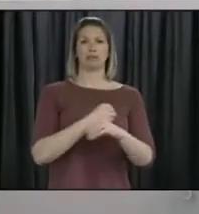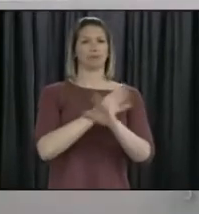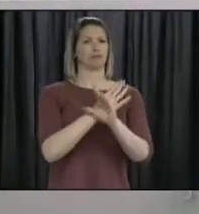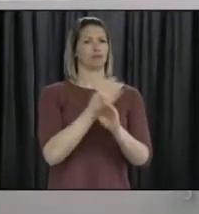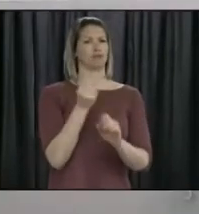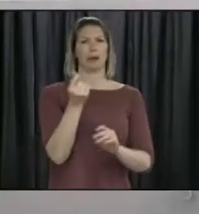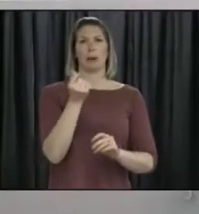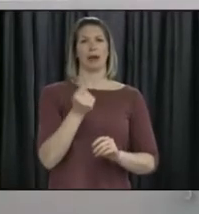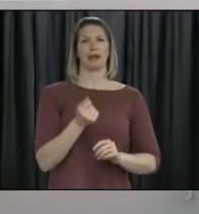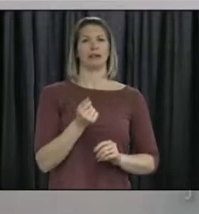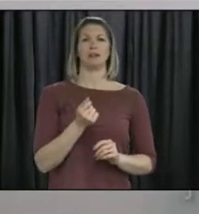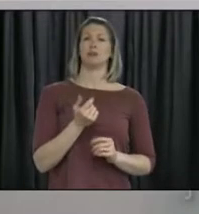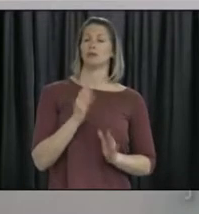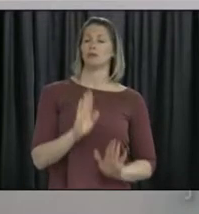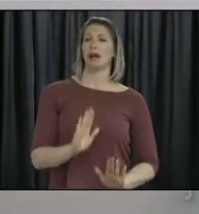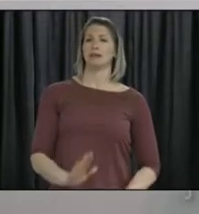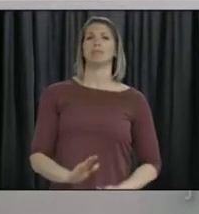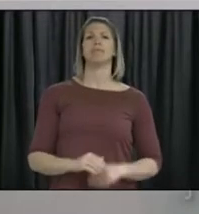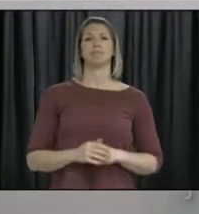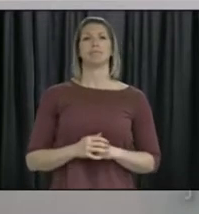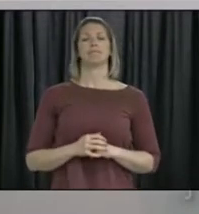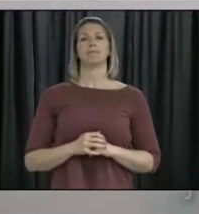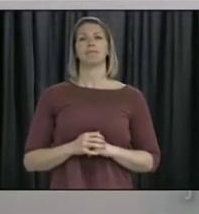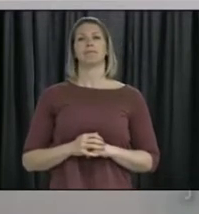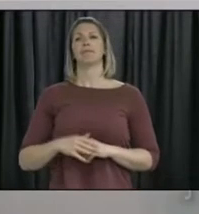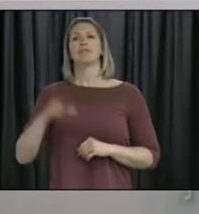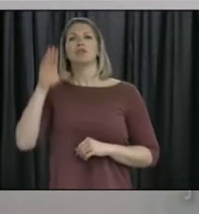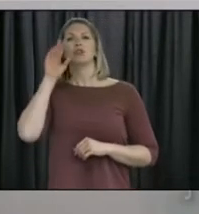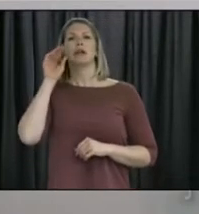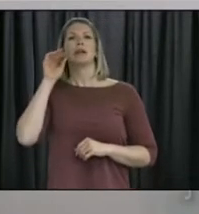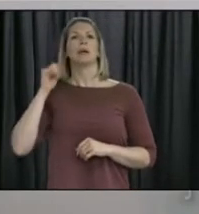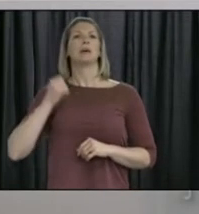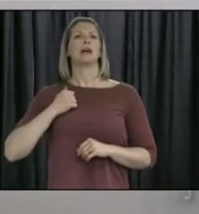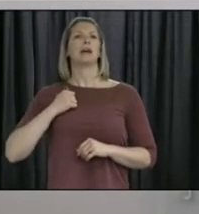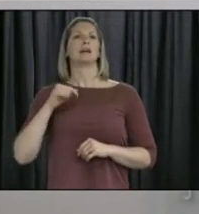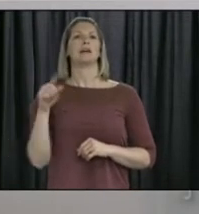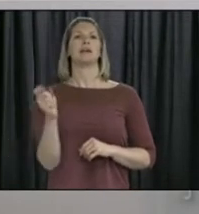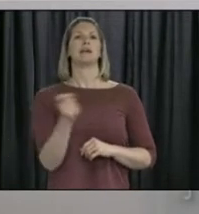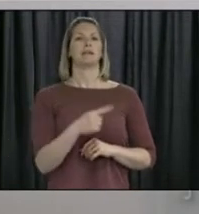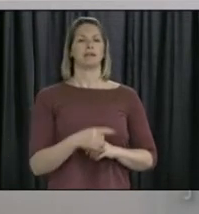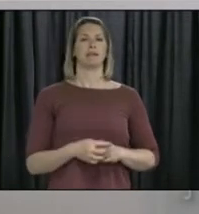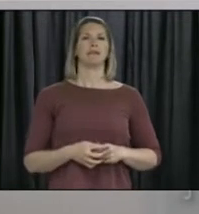Our next question is from Marie-Isabel Rochon of Radio Canada. Please go ahead.